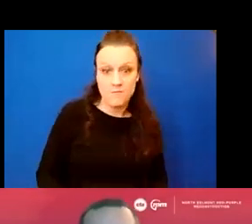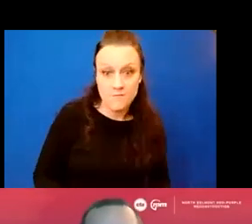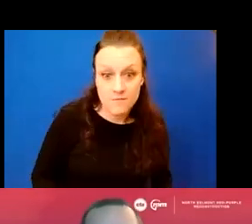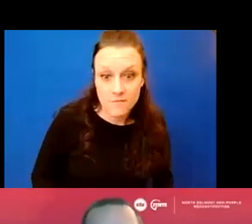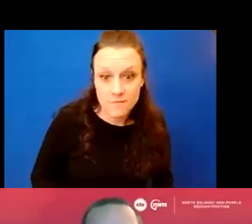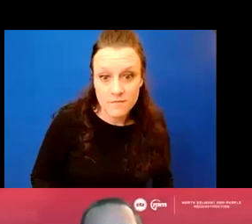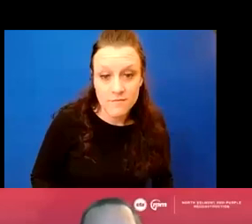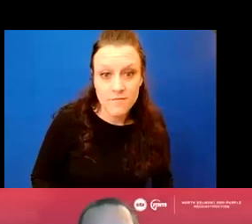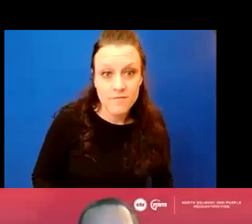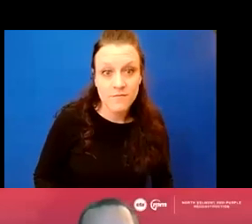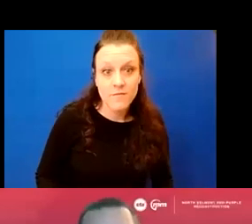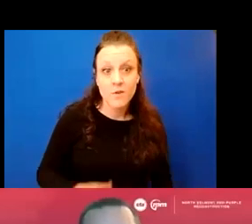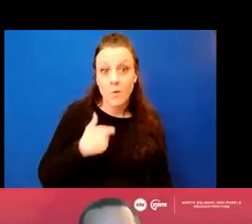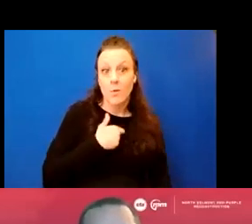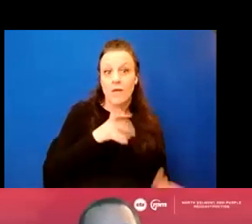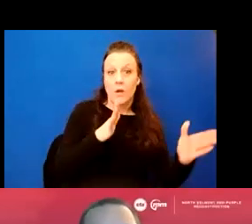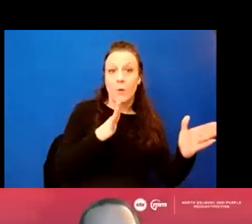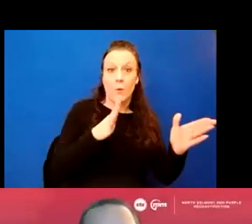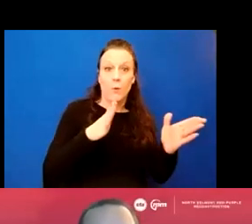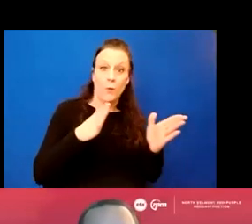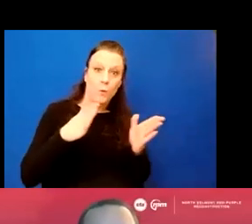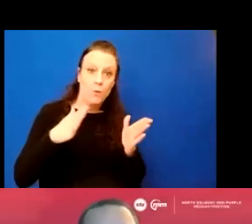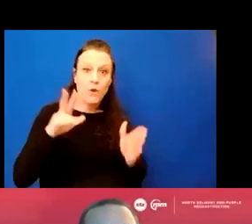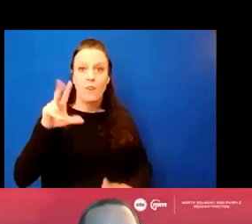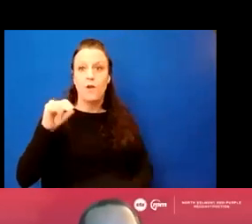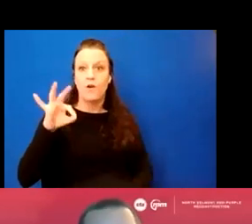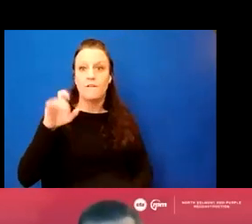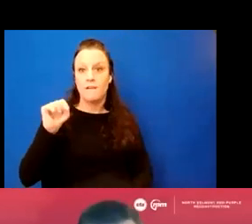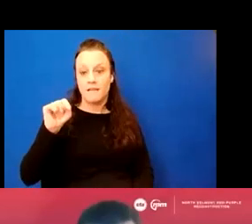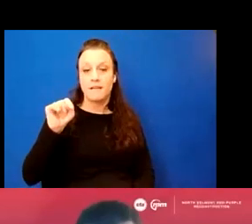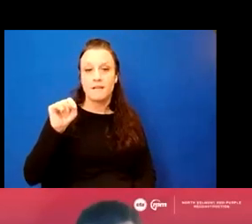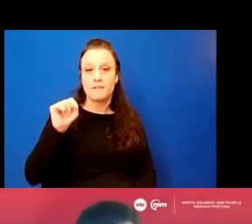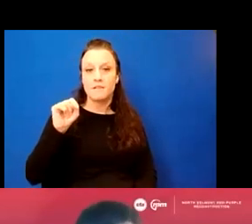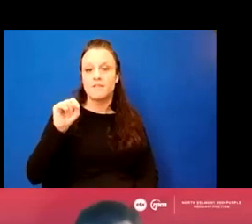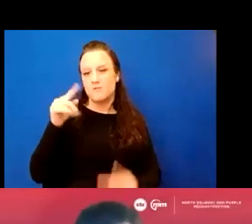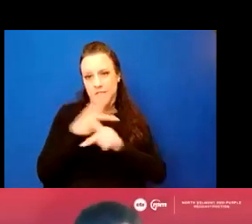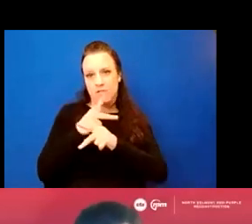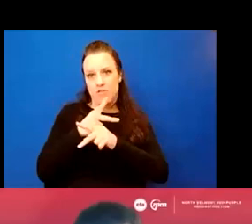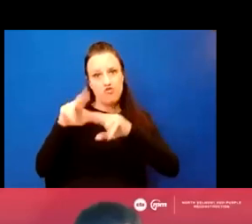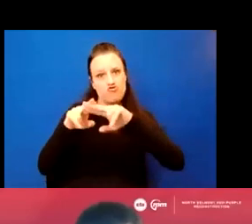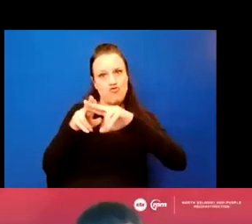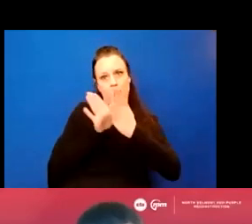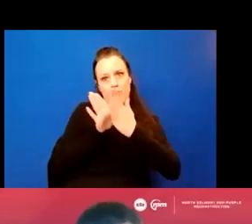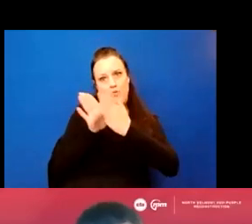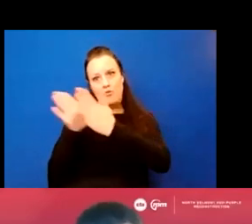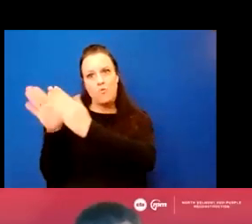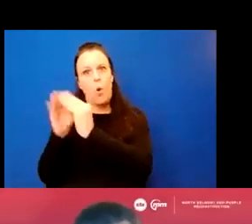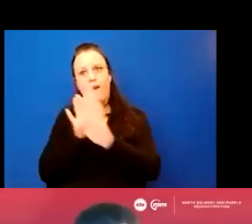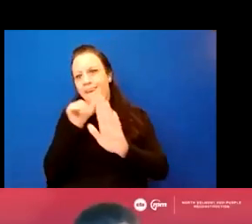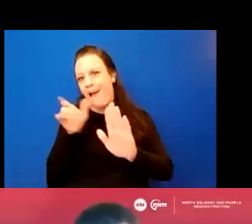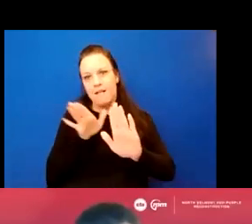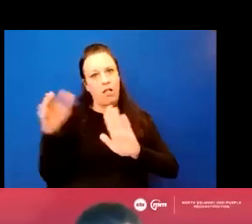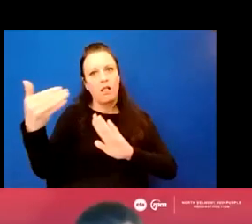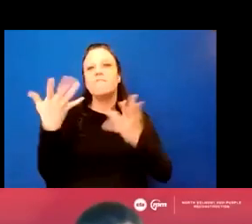as you can see, we rolled it to the west 30 feet in order to straighten out that track. Um, the move is